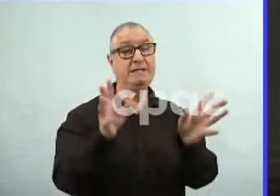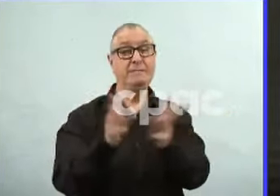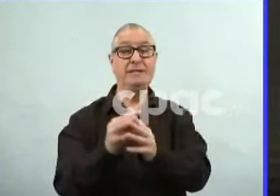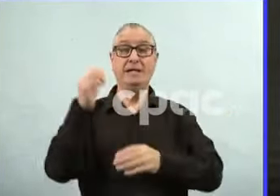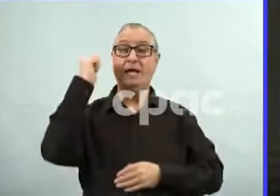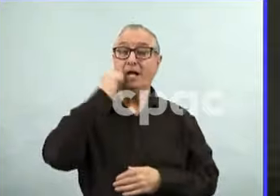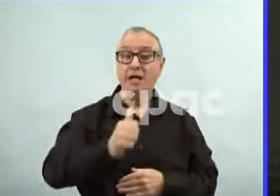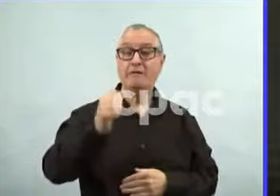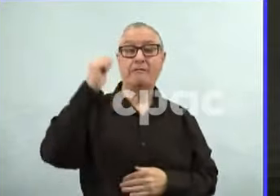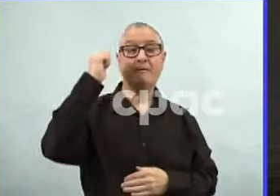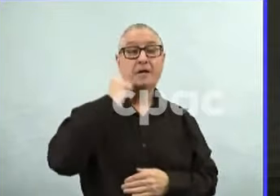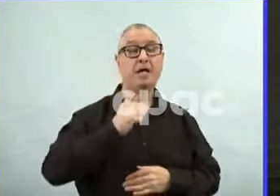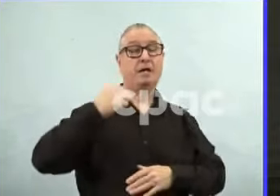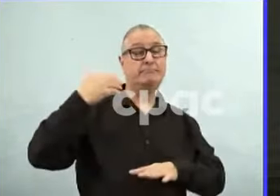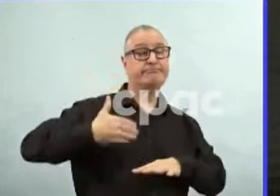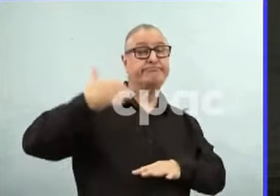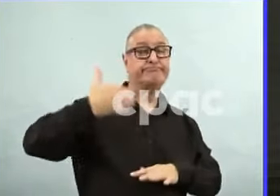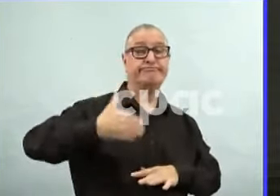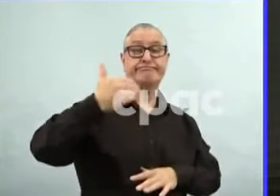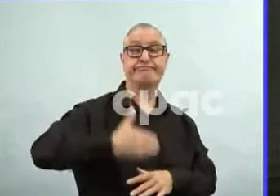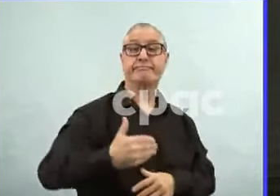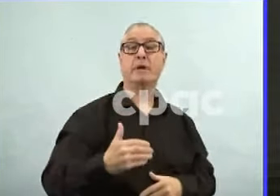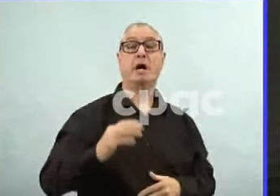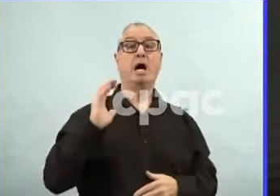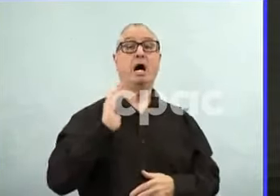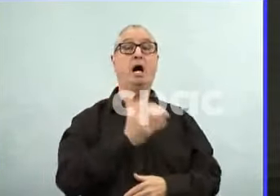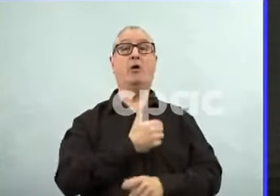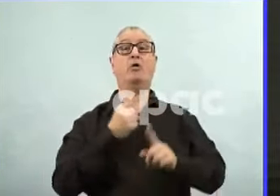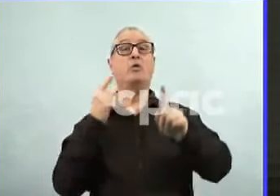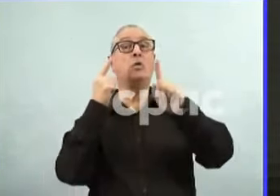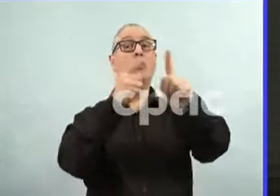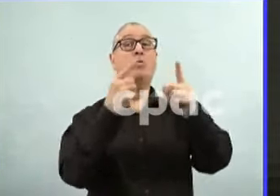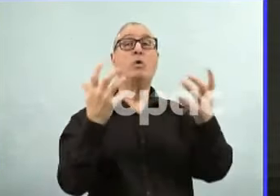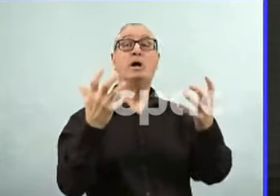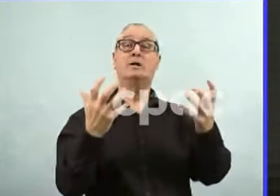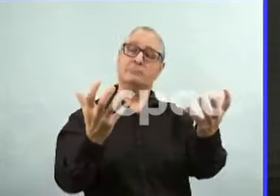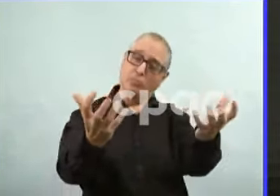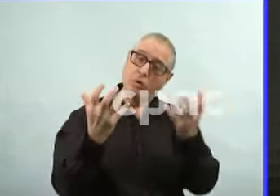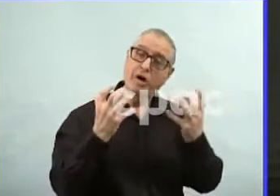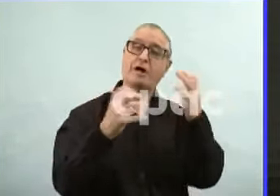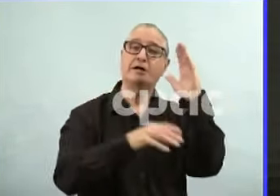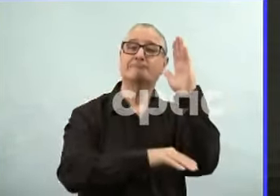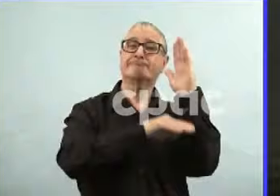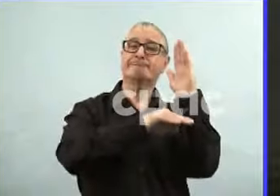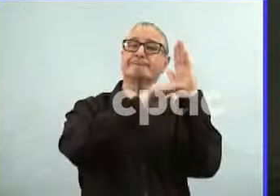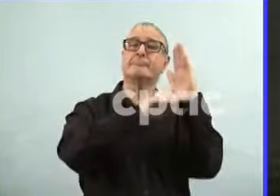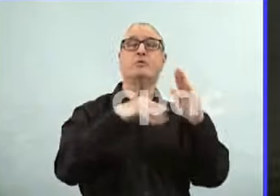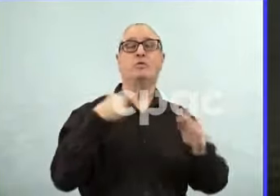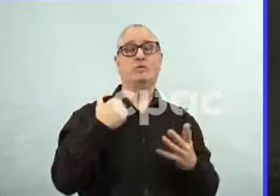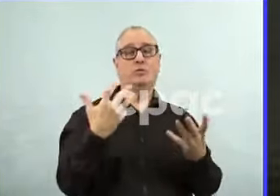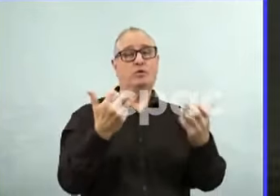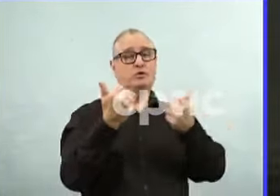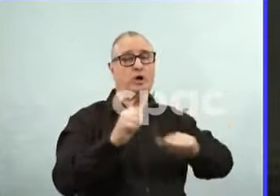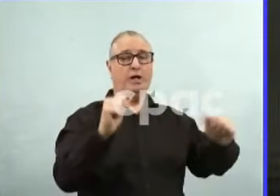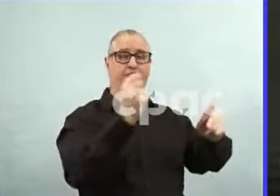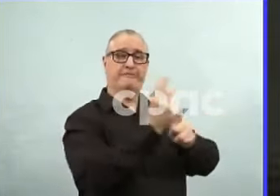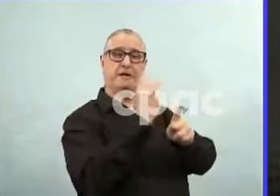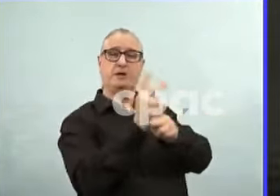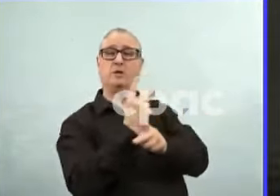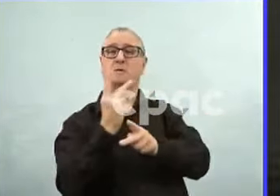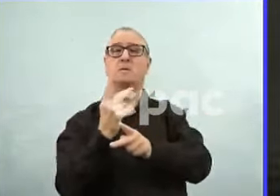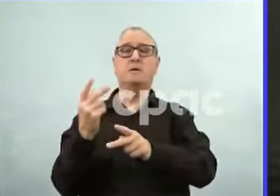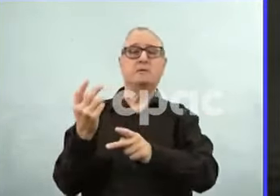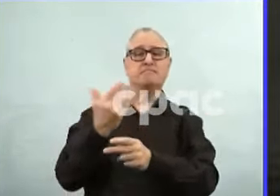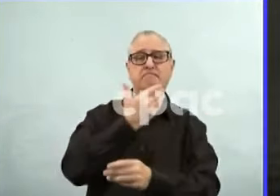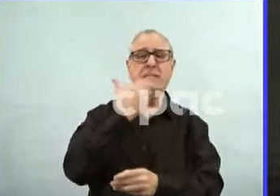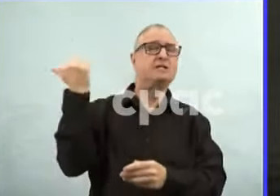amount of restrictions to be on Manitobans. We've used different tools in our toolbox to put on restrictions, and we'll look at those same tools to